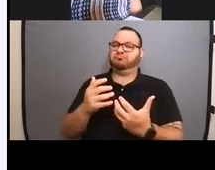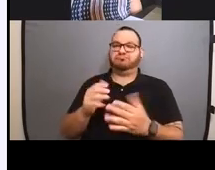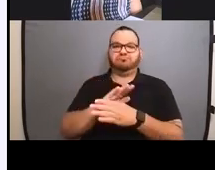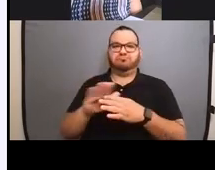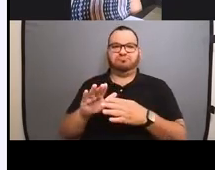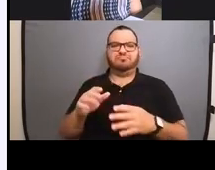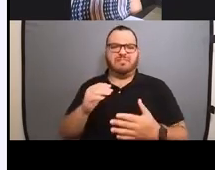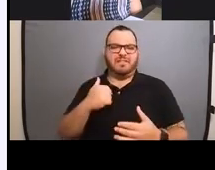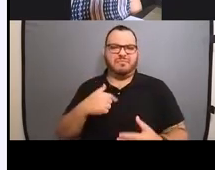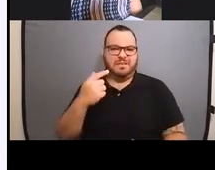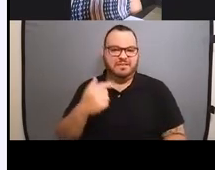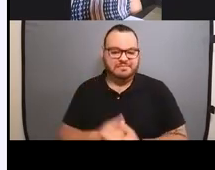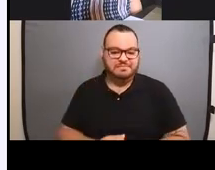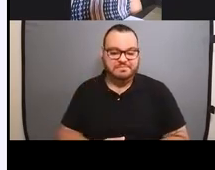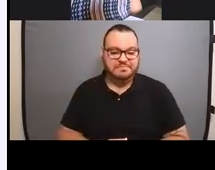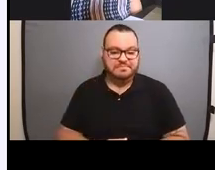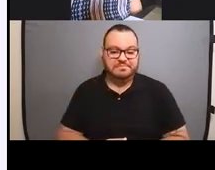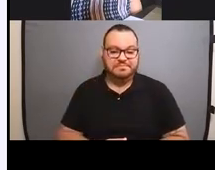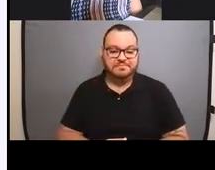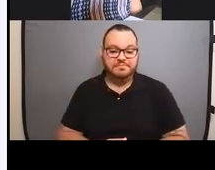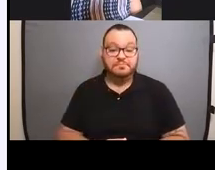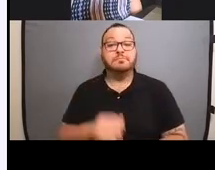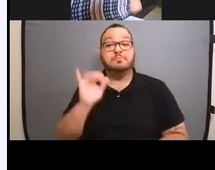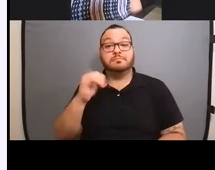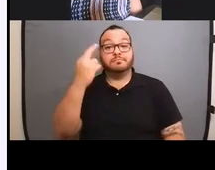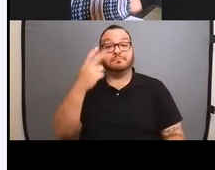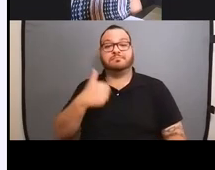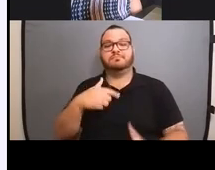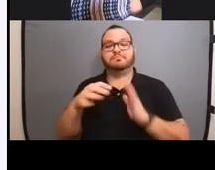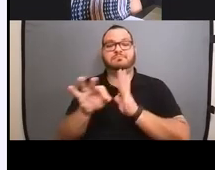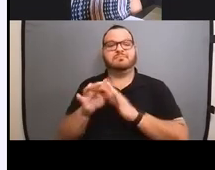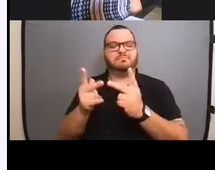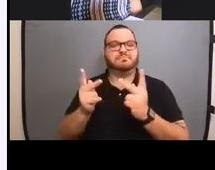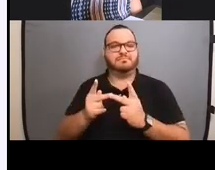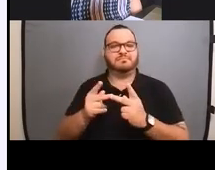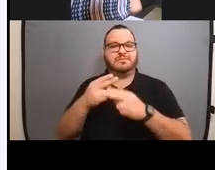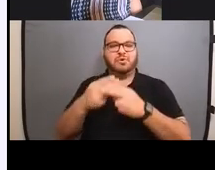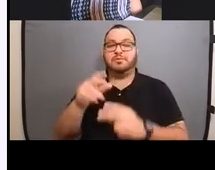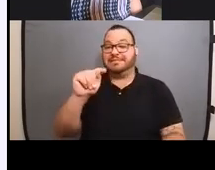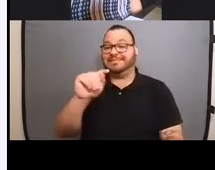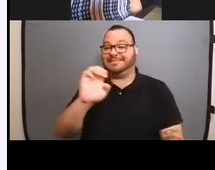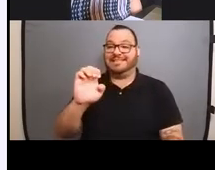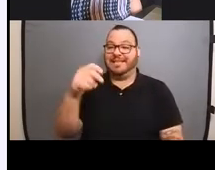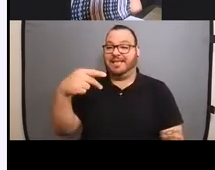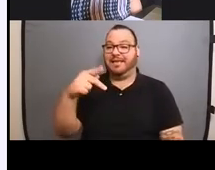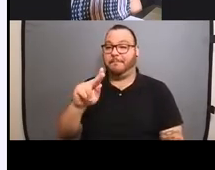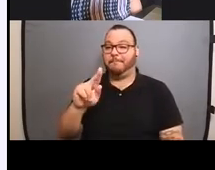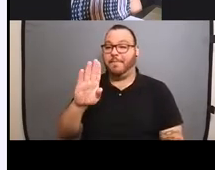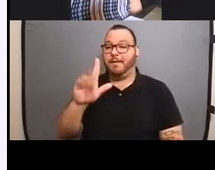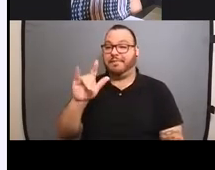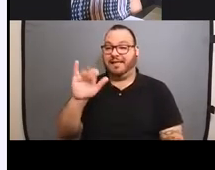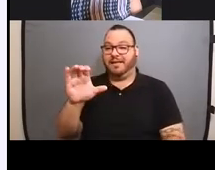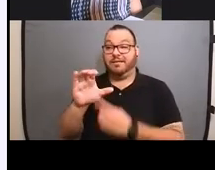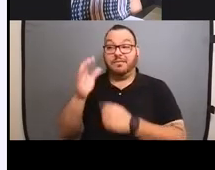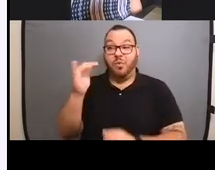And that's why I chose, chose that place to get, um, it's called Tee Public. I chose them because they had the biggest shirts